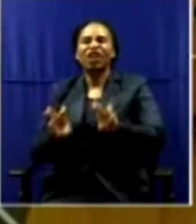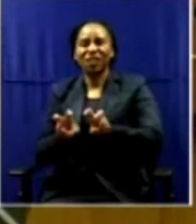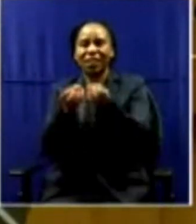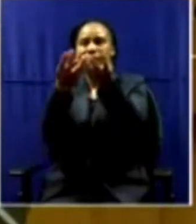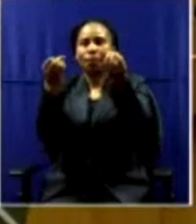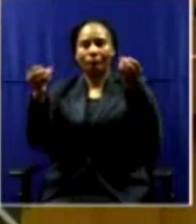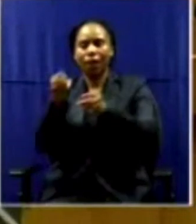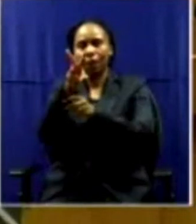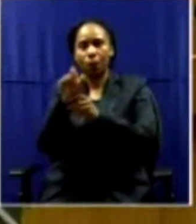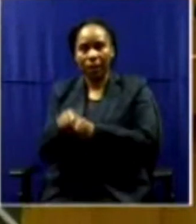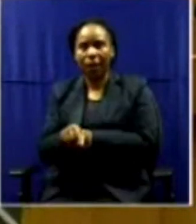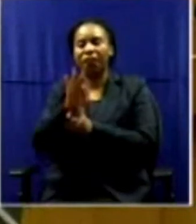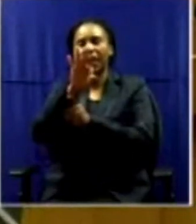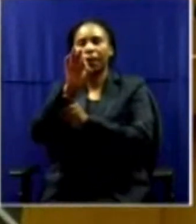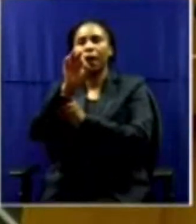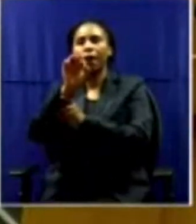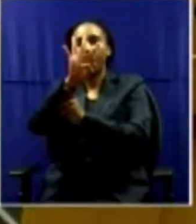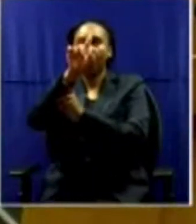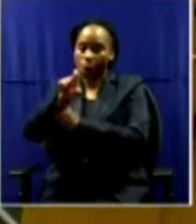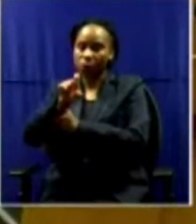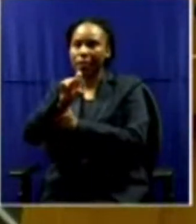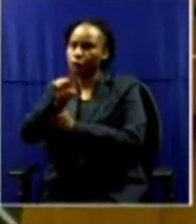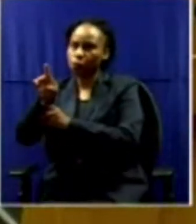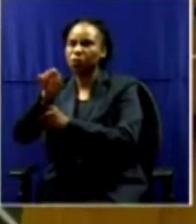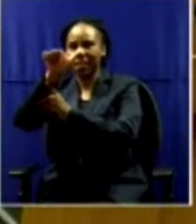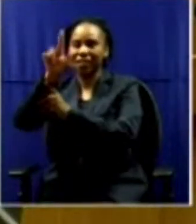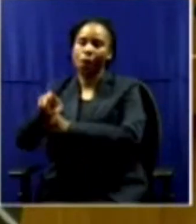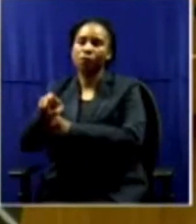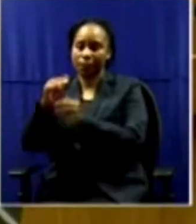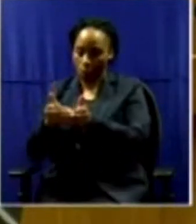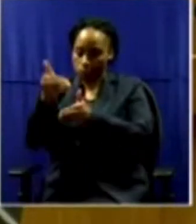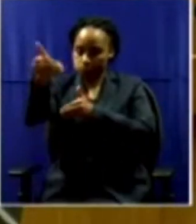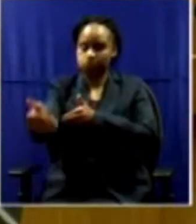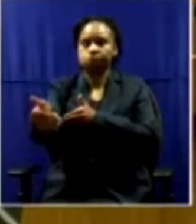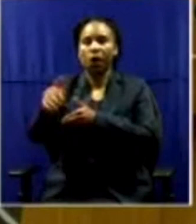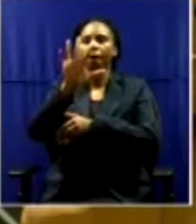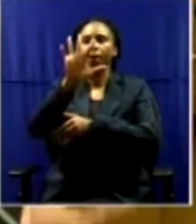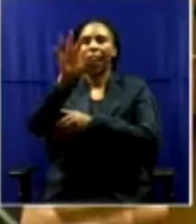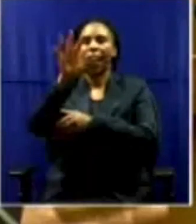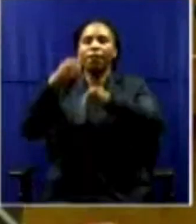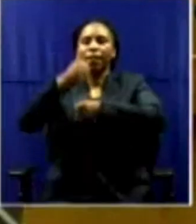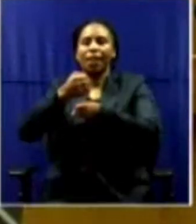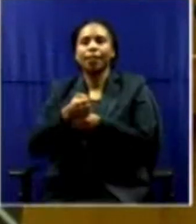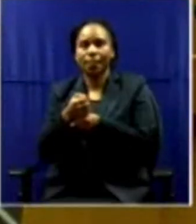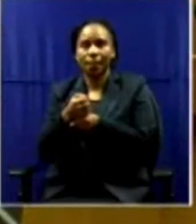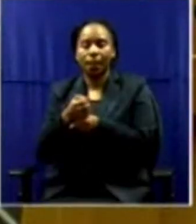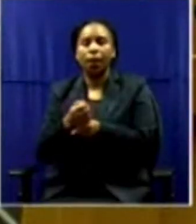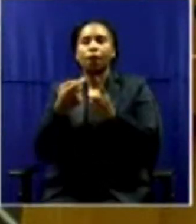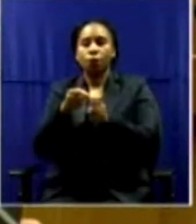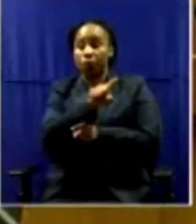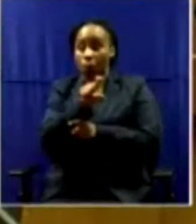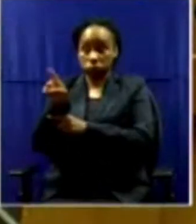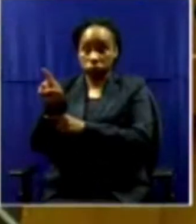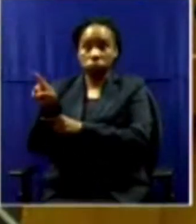,000 and 6,000 megawatts over the next five years as our old cold-fired power stations